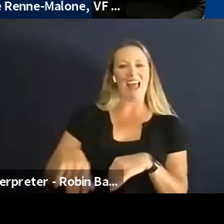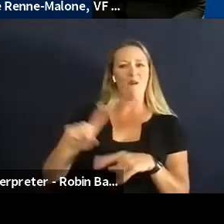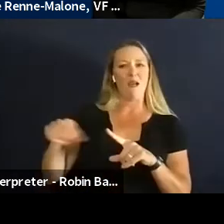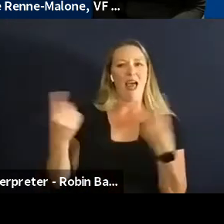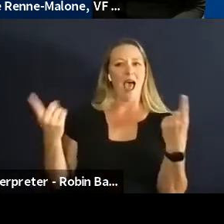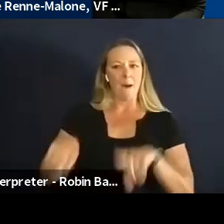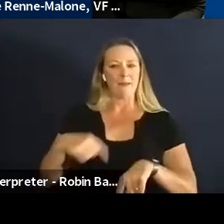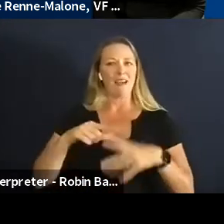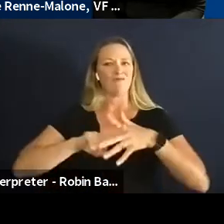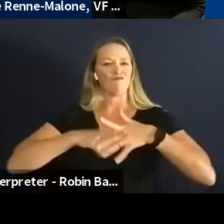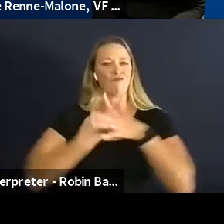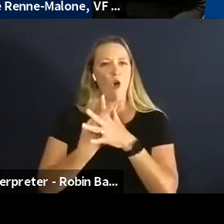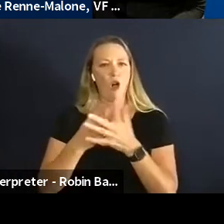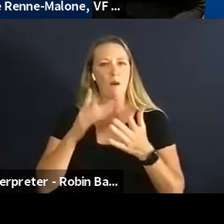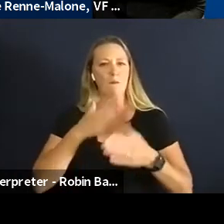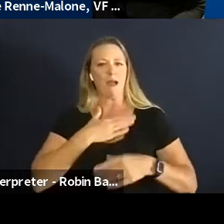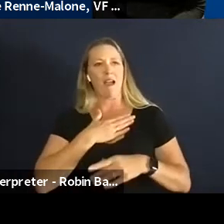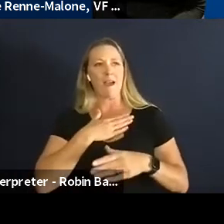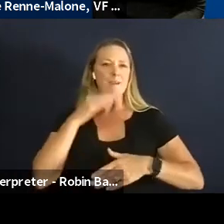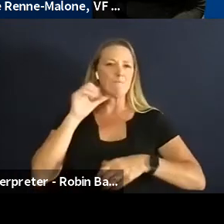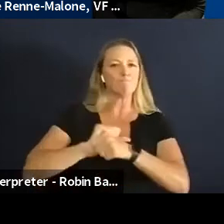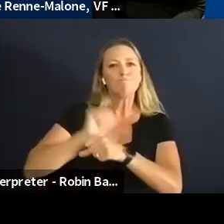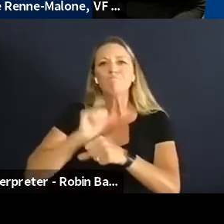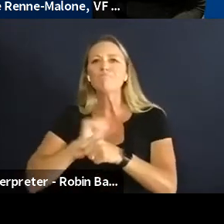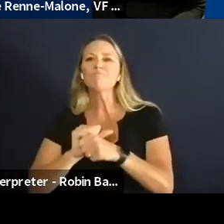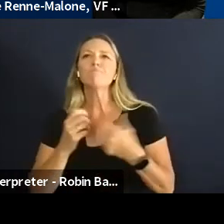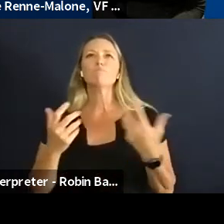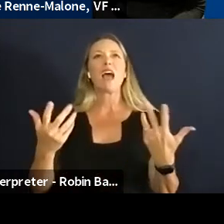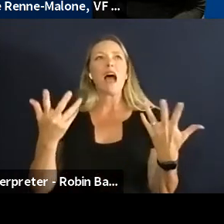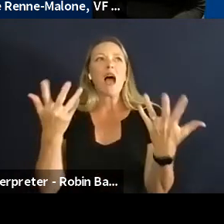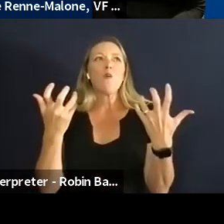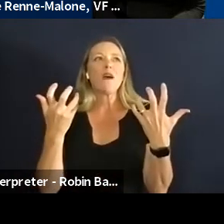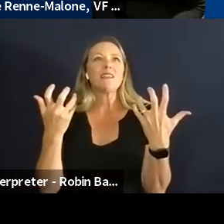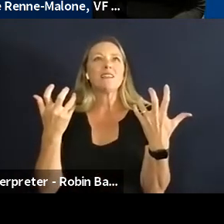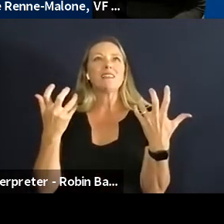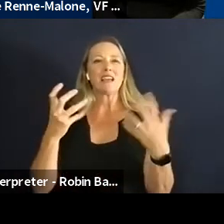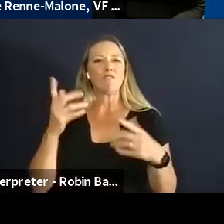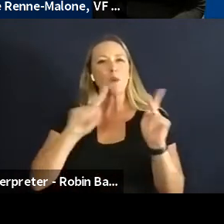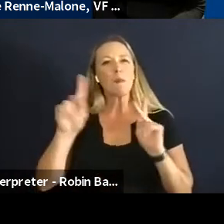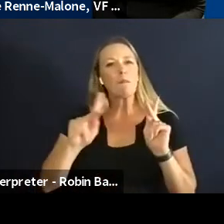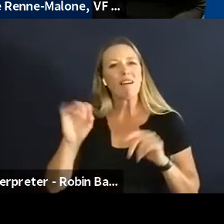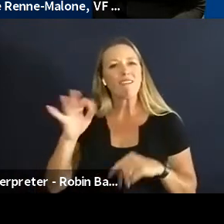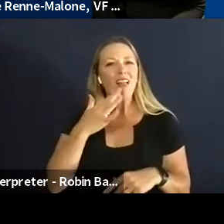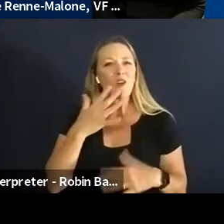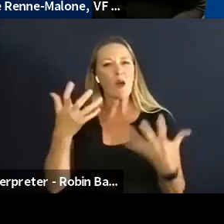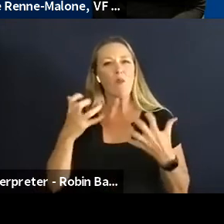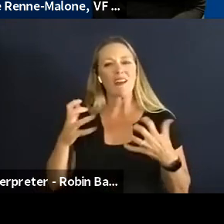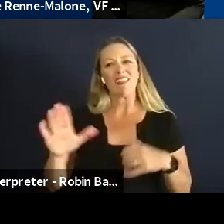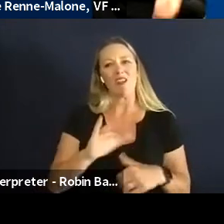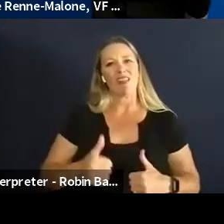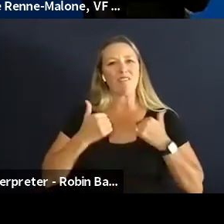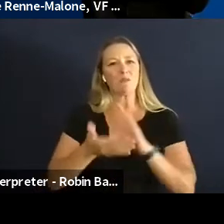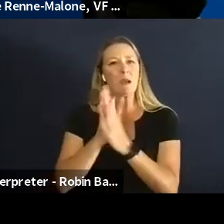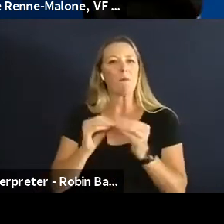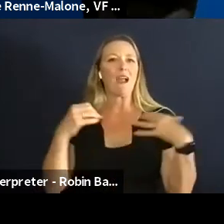normalize um just a healthier way of living as a person of color so like there are ways to include cultural